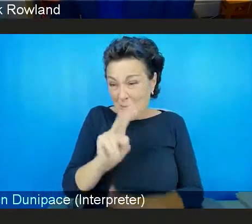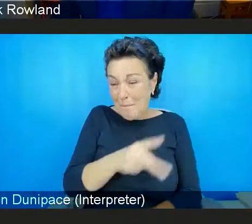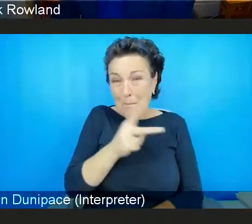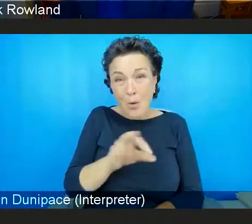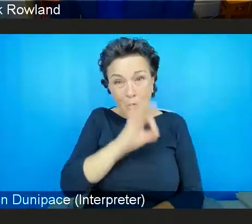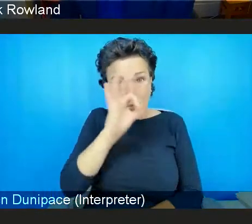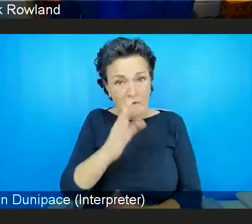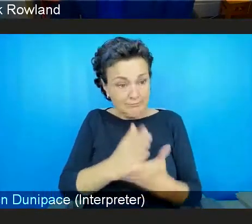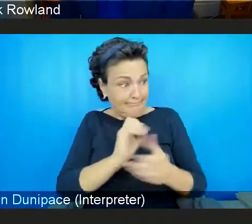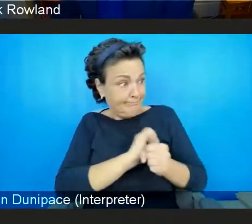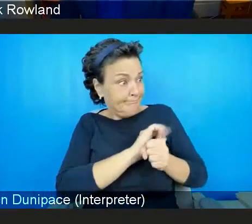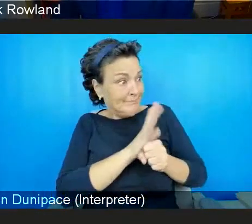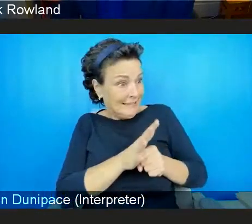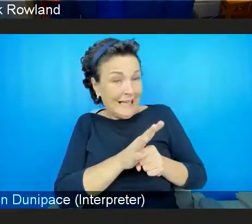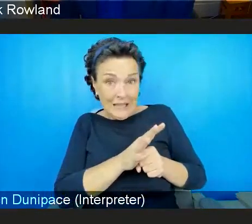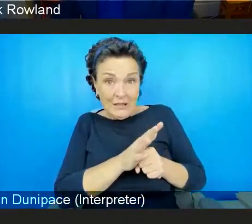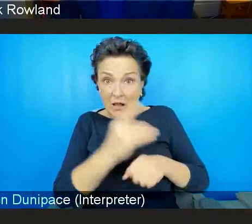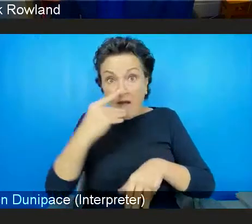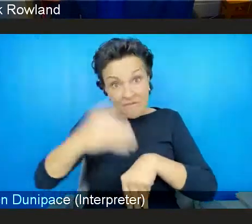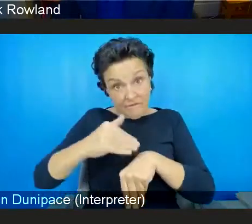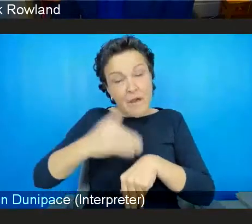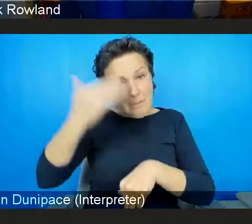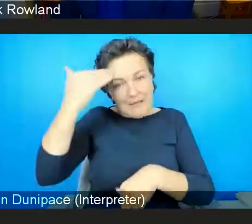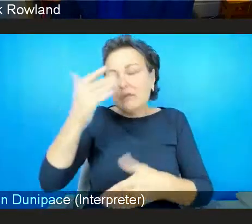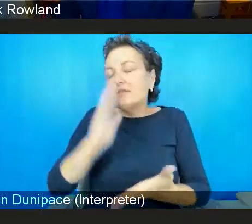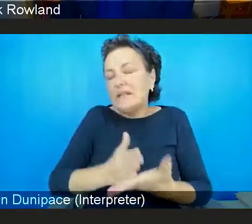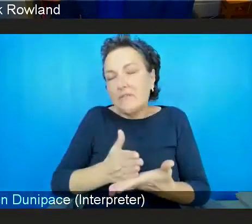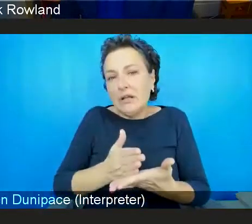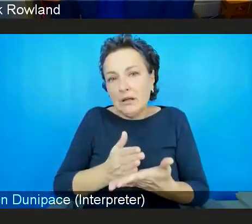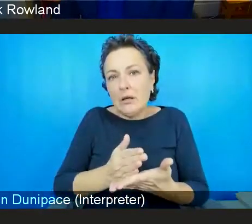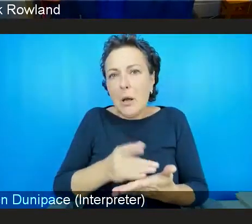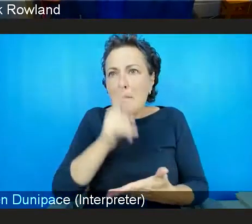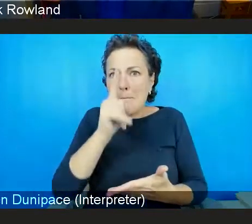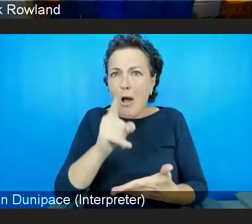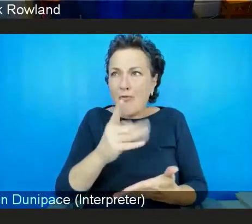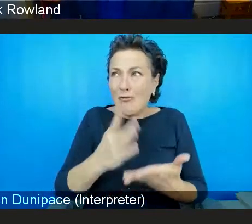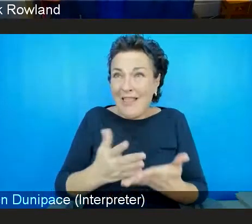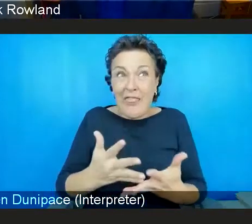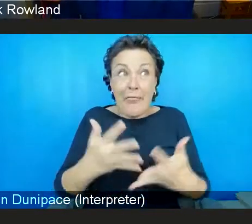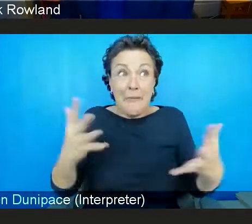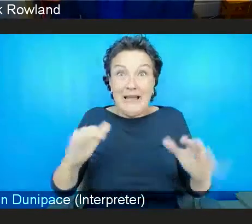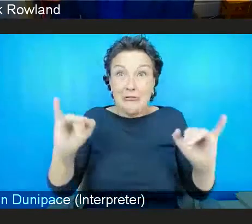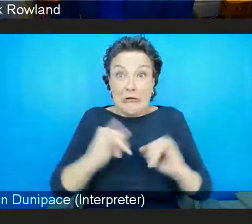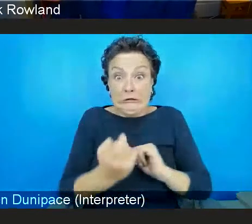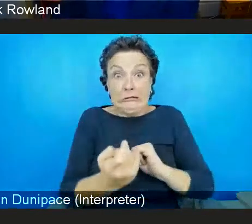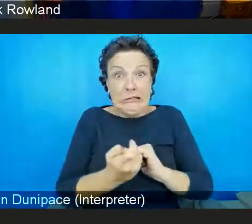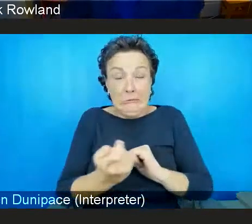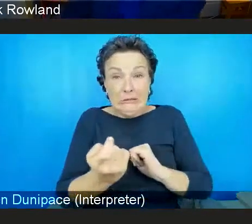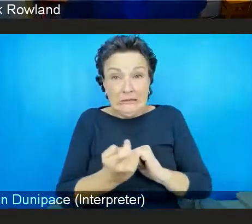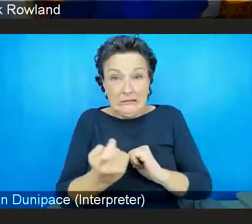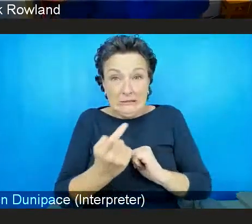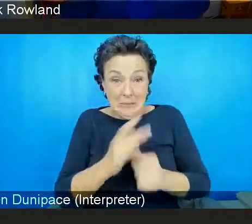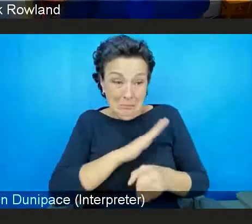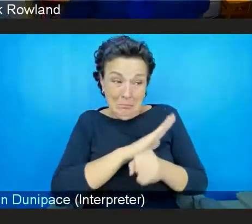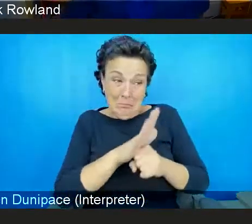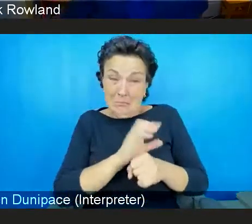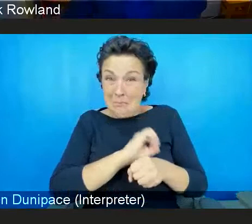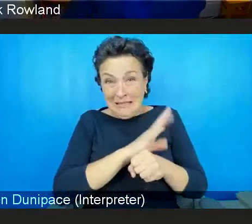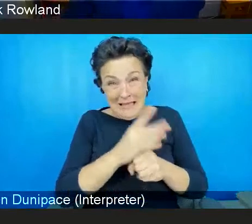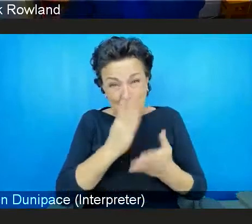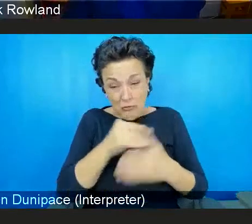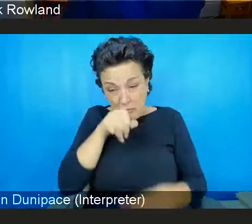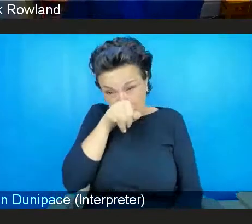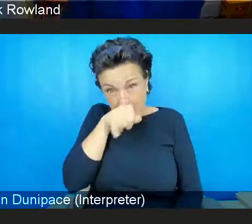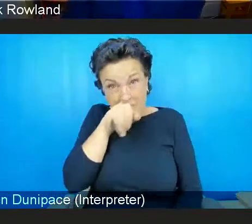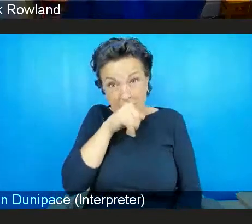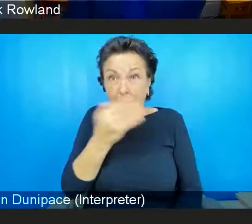has an effect on our mental health. But the big crisis, if you think the pandemic's a crisis, we've got this